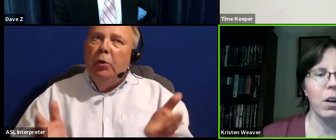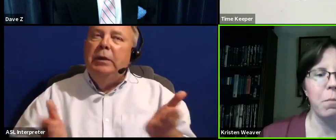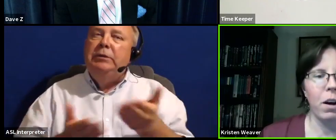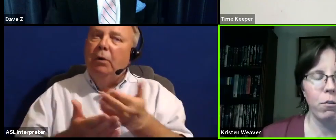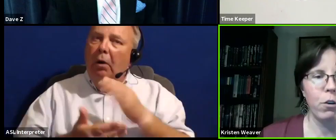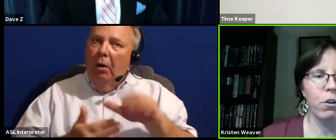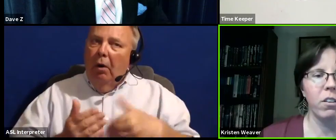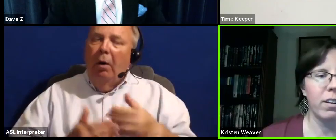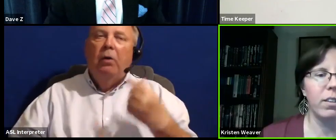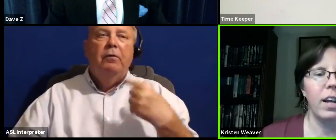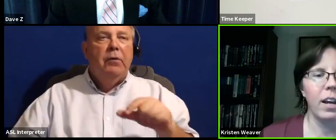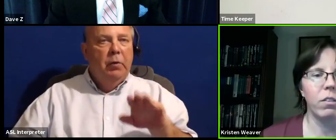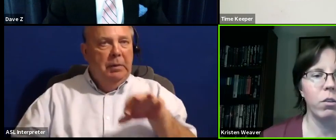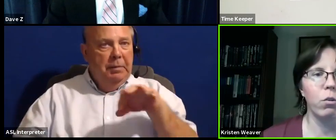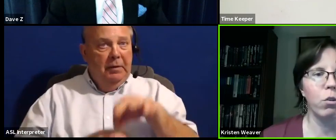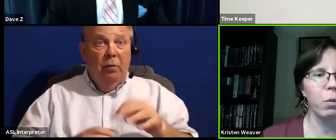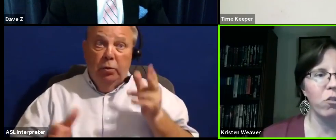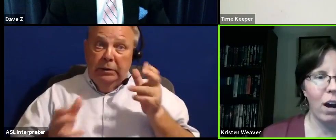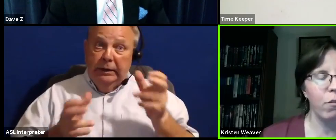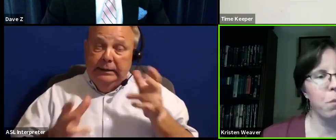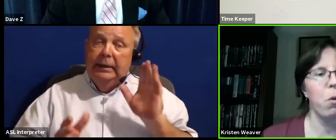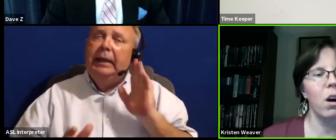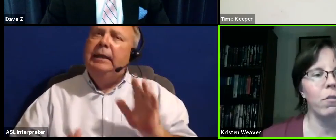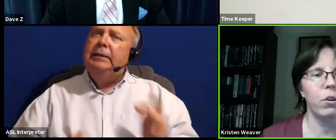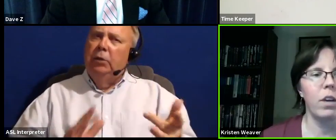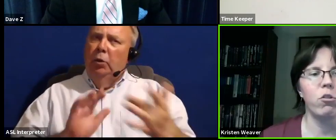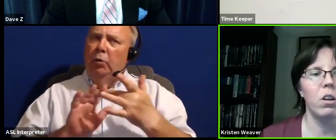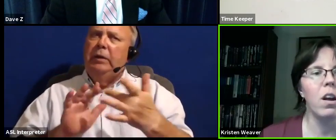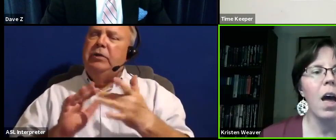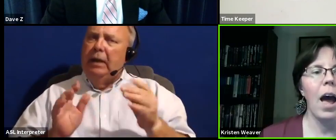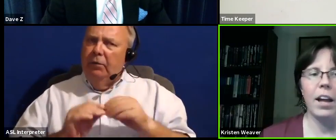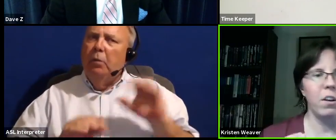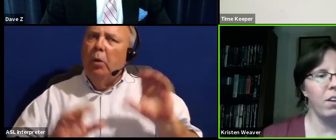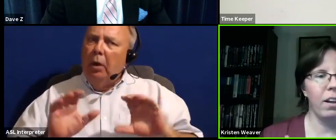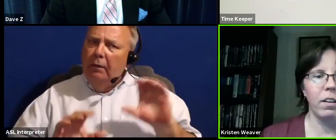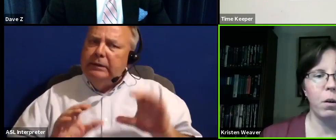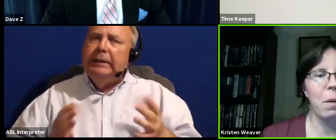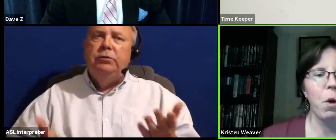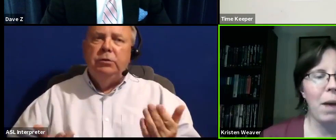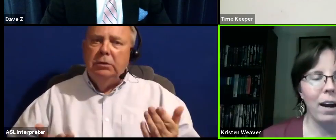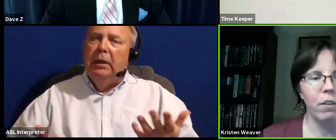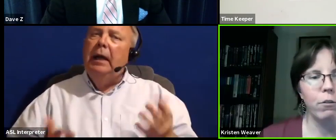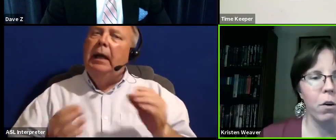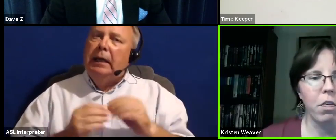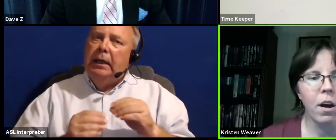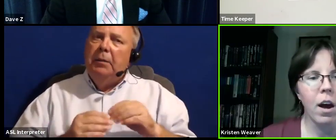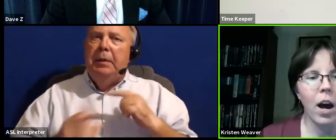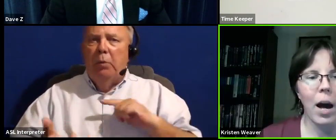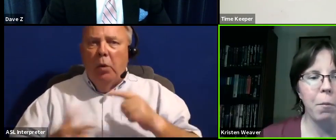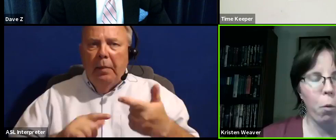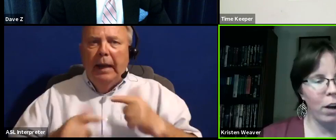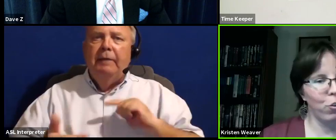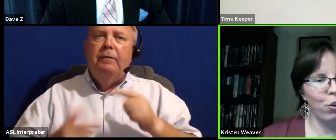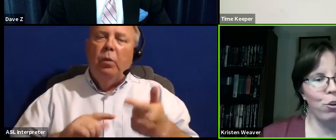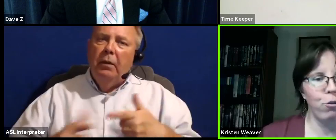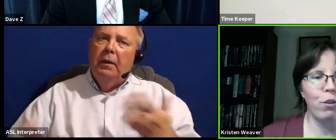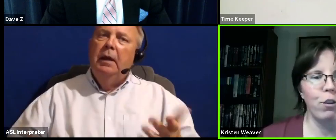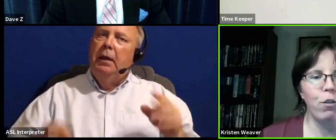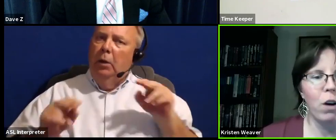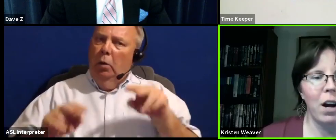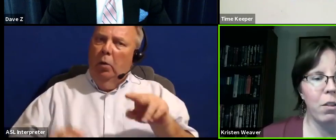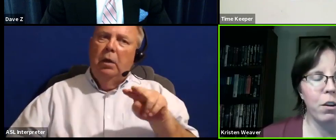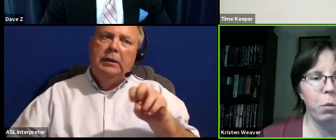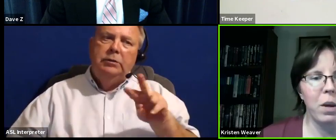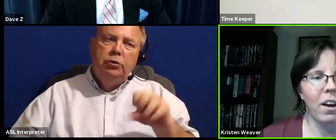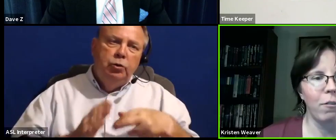of the Greenbelt voters listening is to reach out for more conversation and a little bit more back and forth. Watch the news